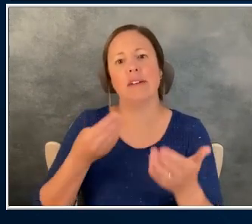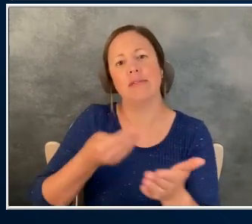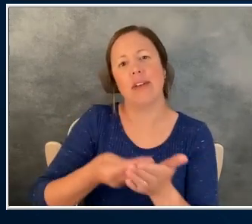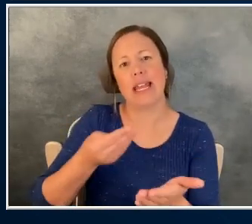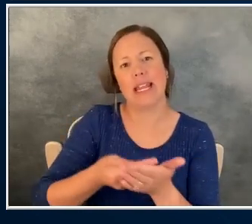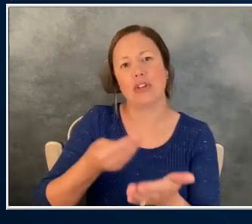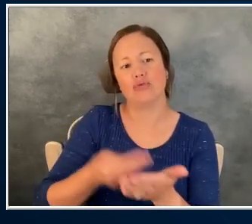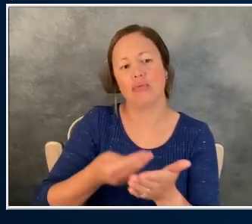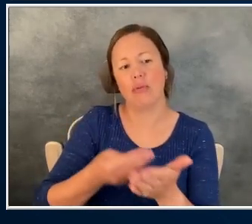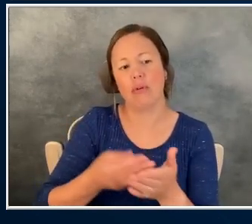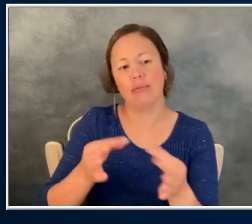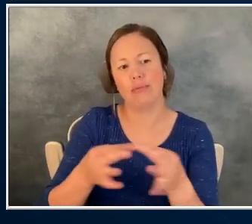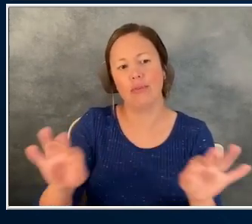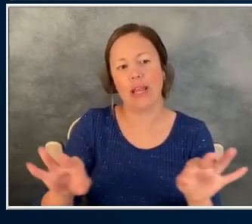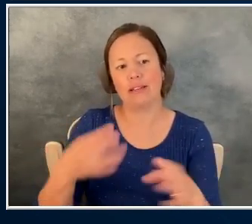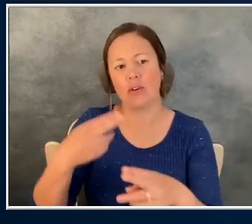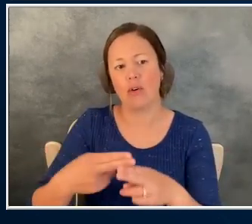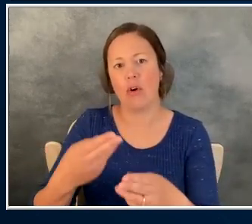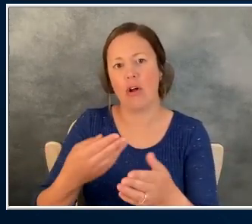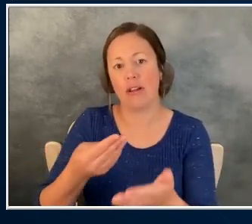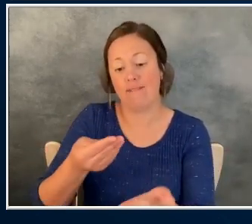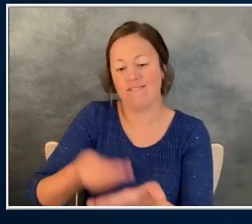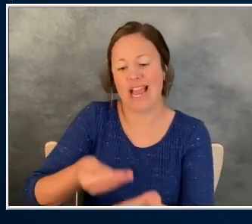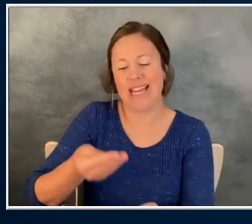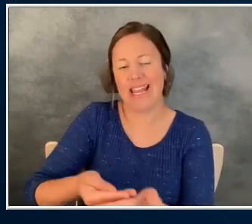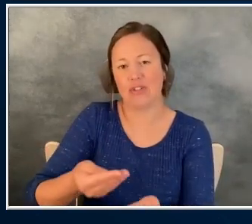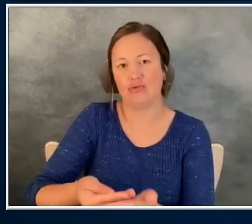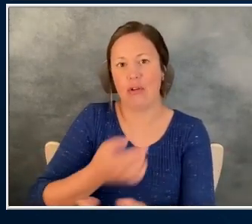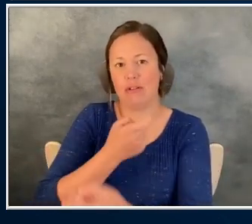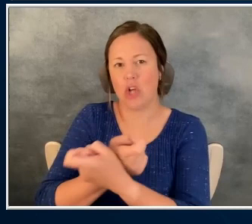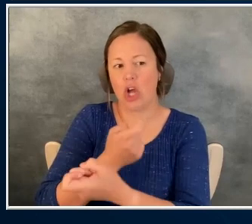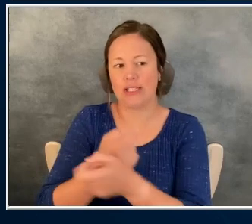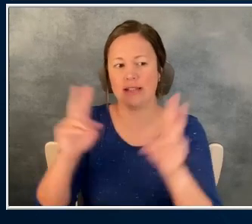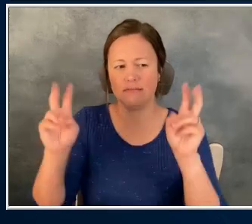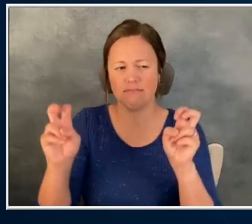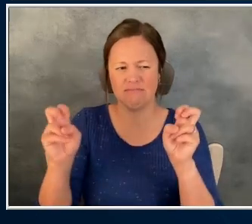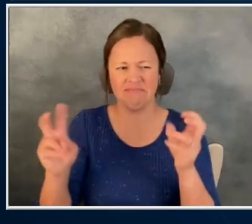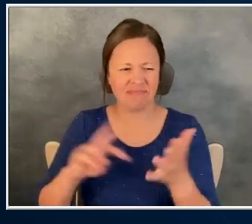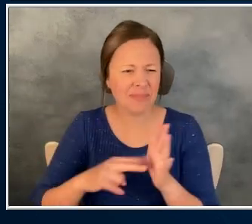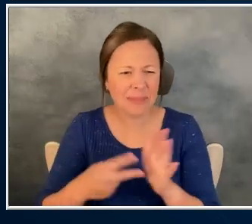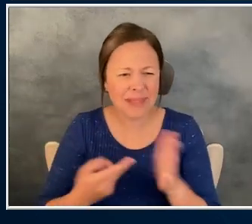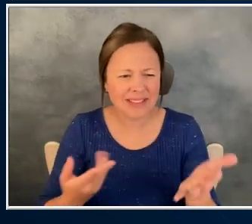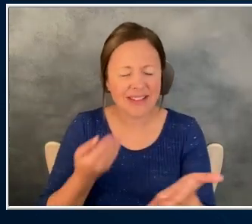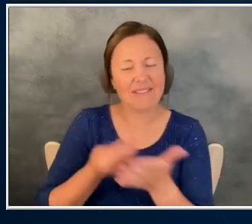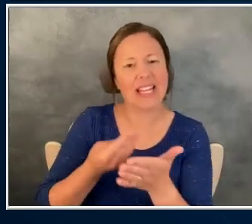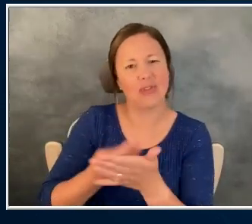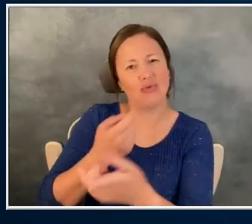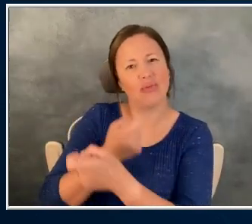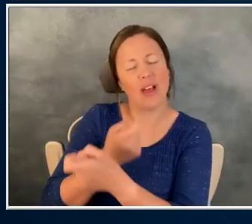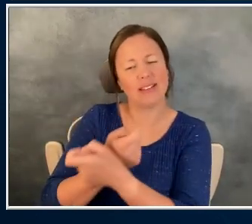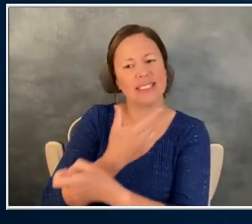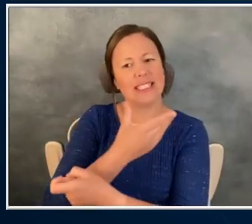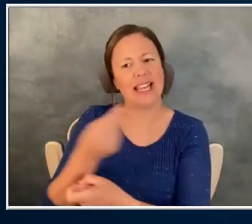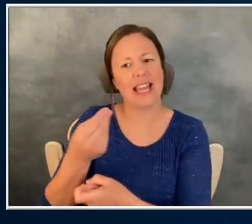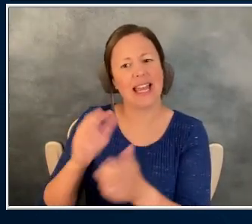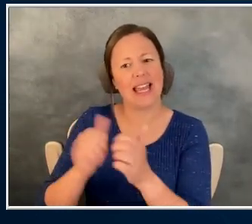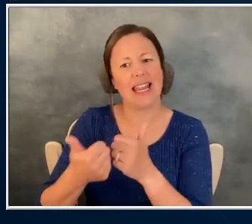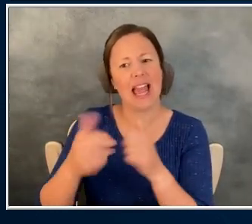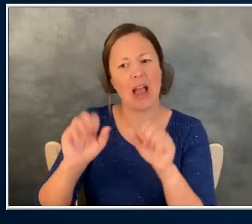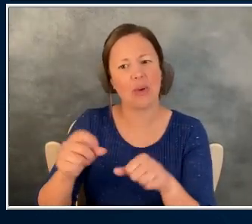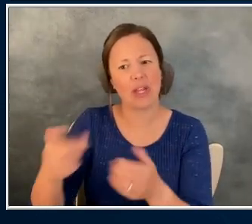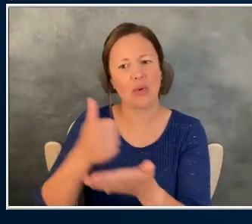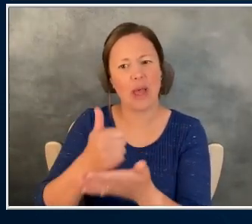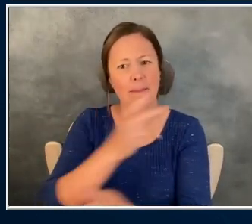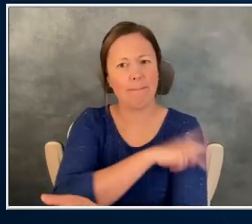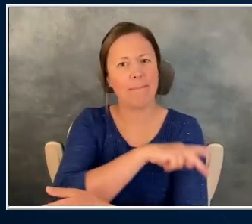finance. It's called financial toxicity. What is financial toxicity and how can you help your patients with that?